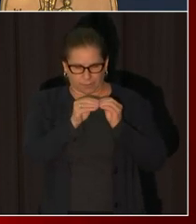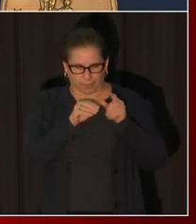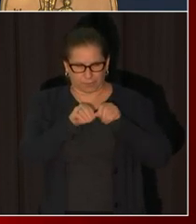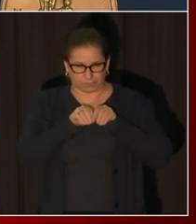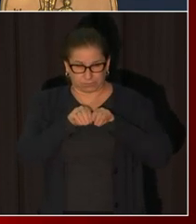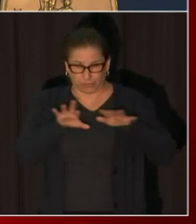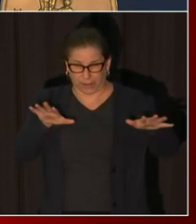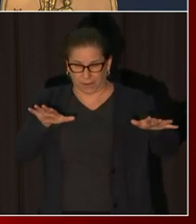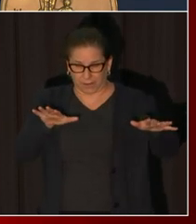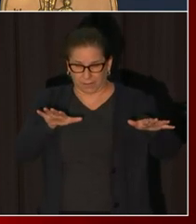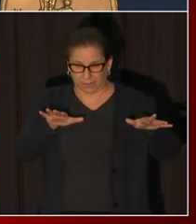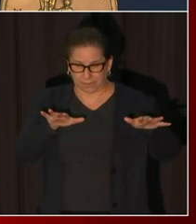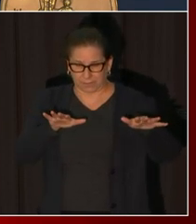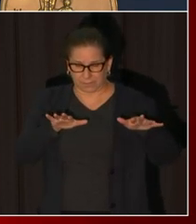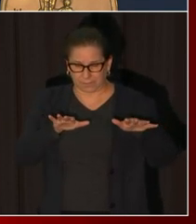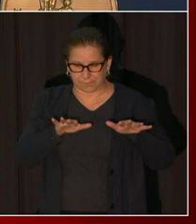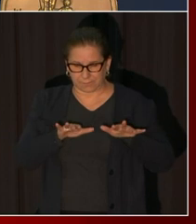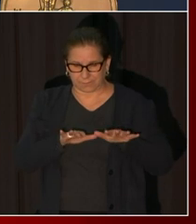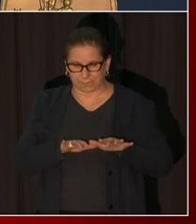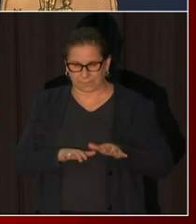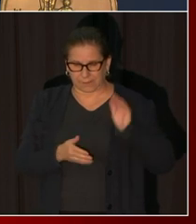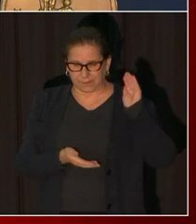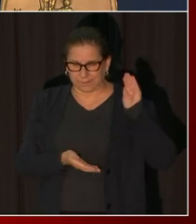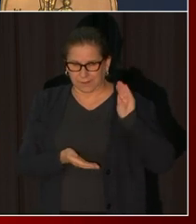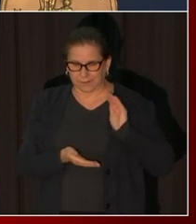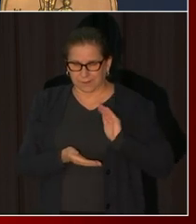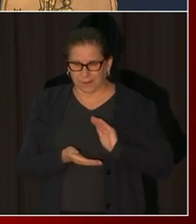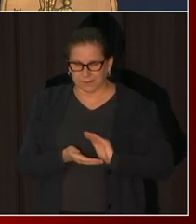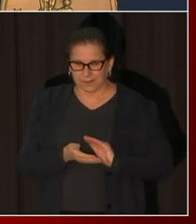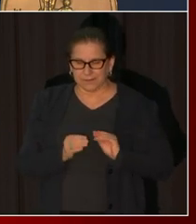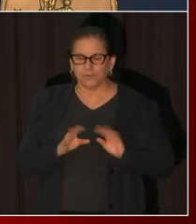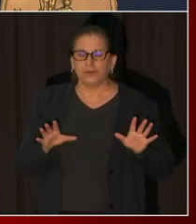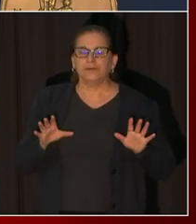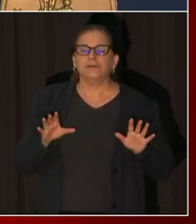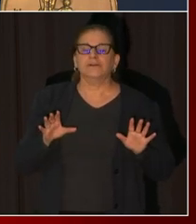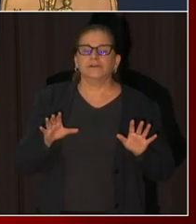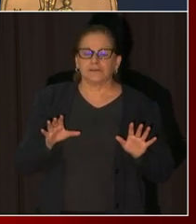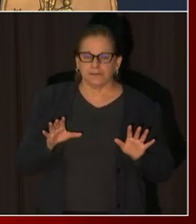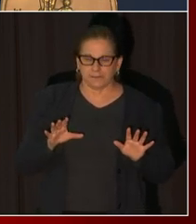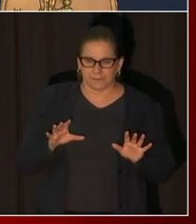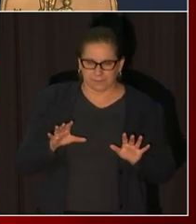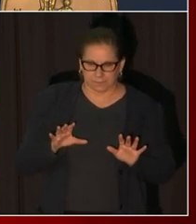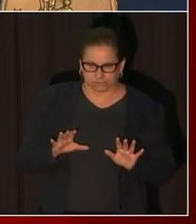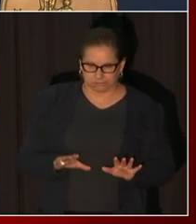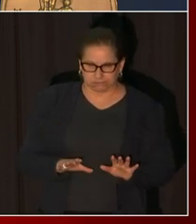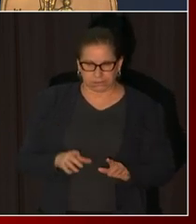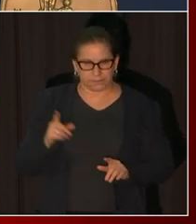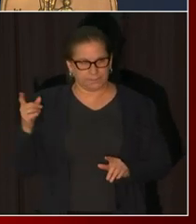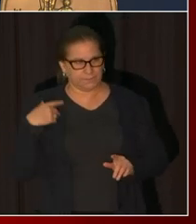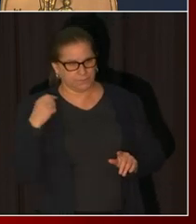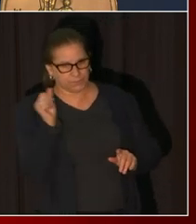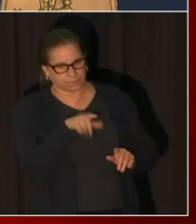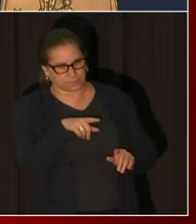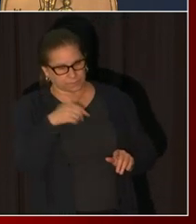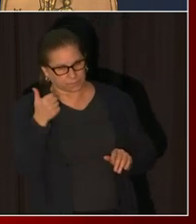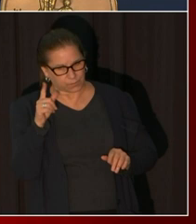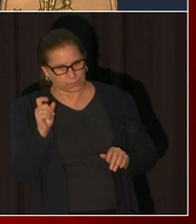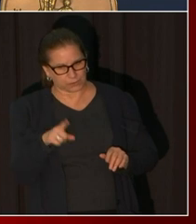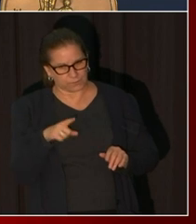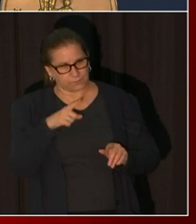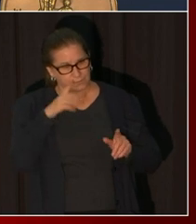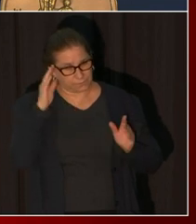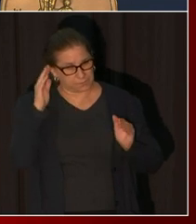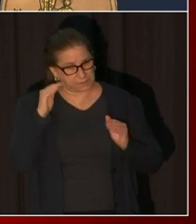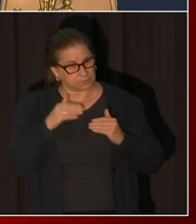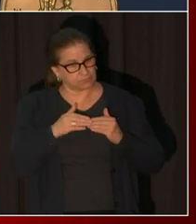do you anticipate these metrics to change at all uh as as they had or are these the metrics we're sticking with for a